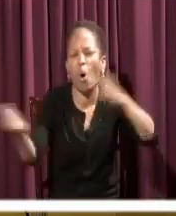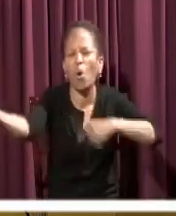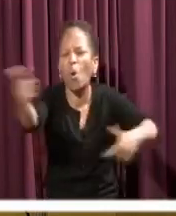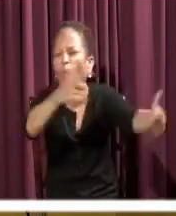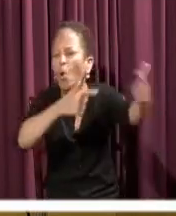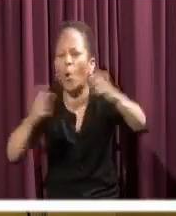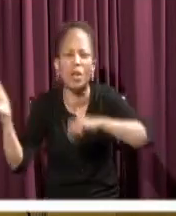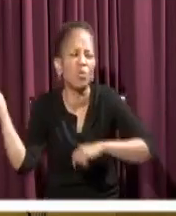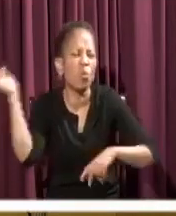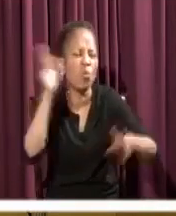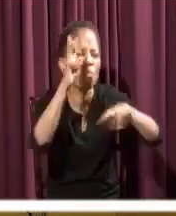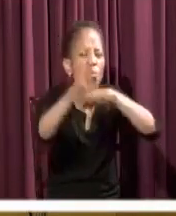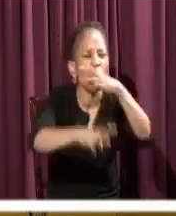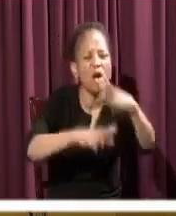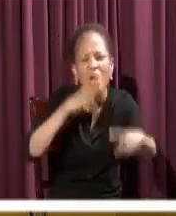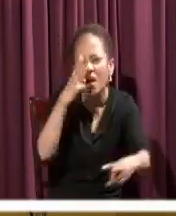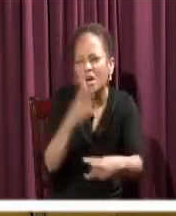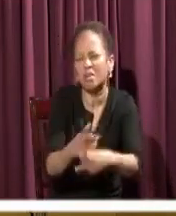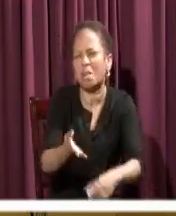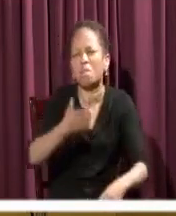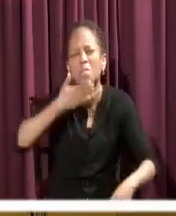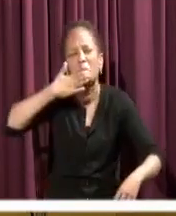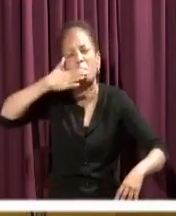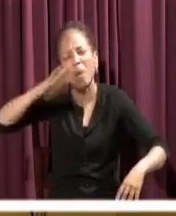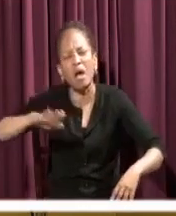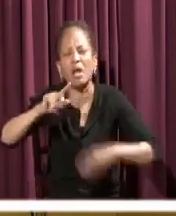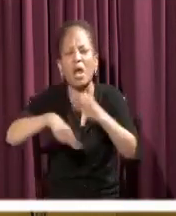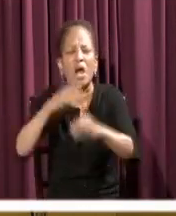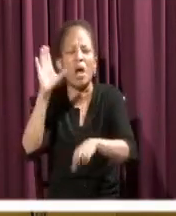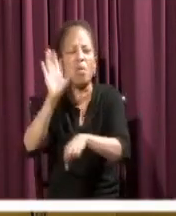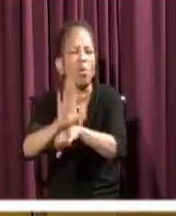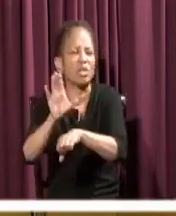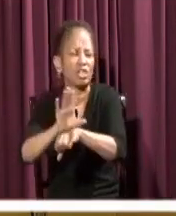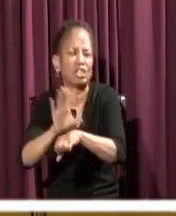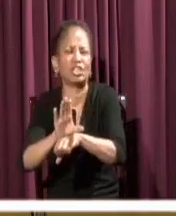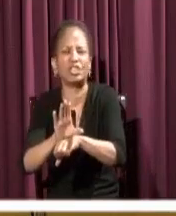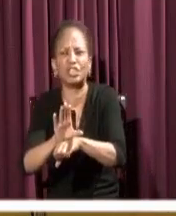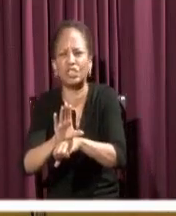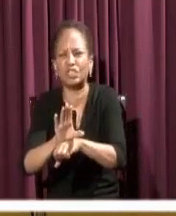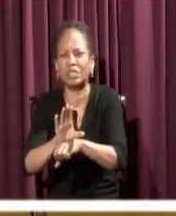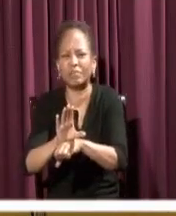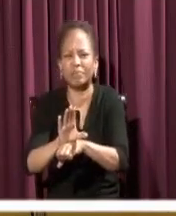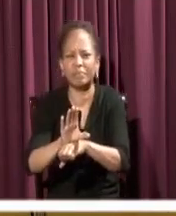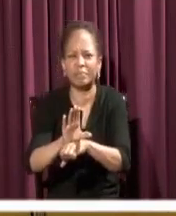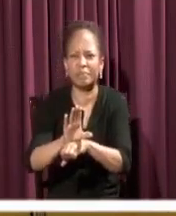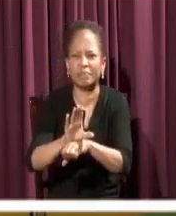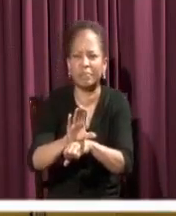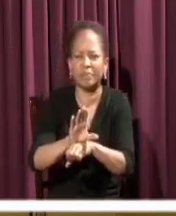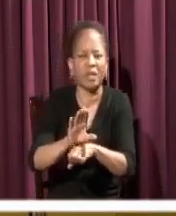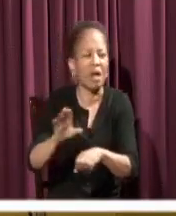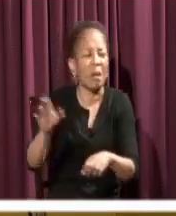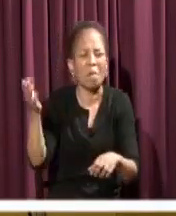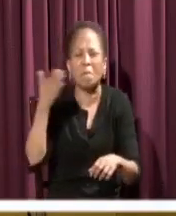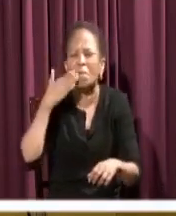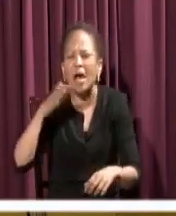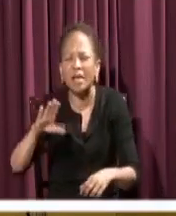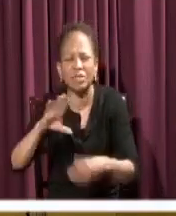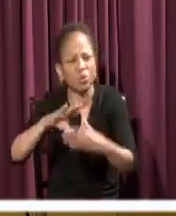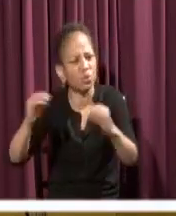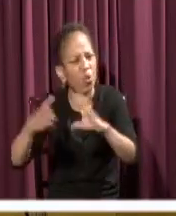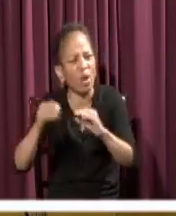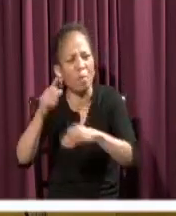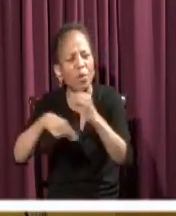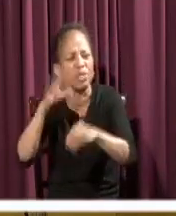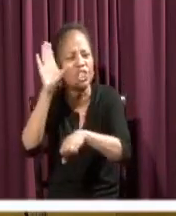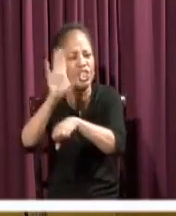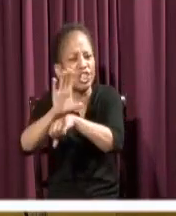side. You know the scandals that we have faced like headwinds upon us. And that no matter what we try to do, we are making no headway